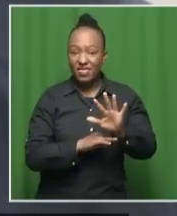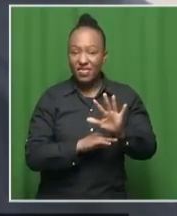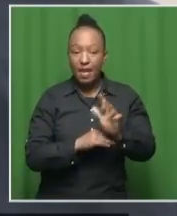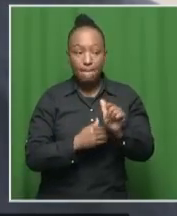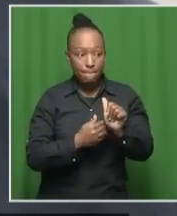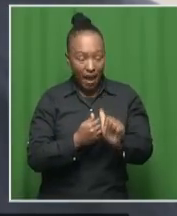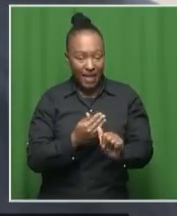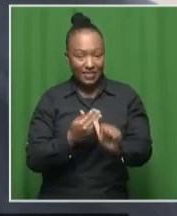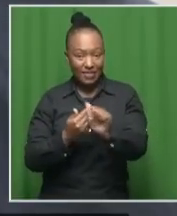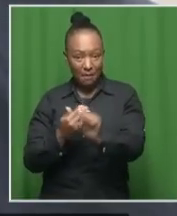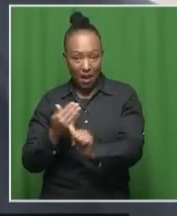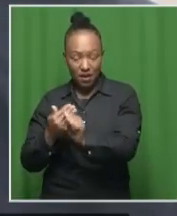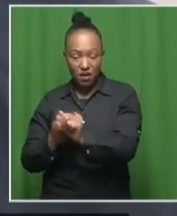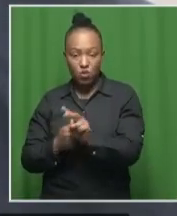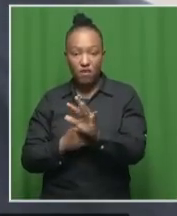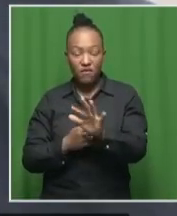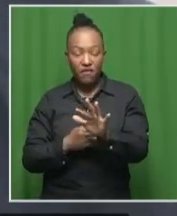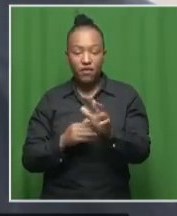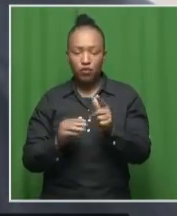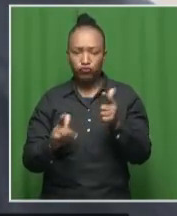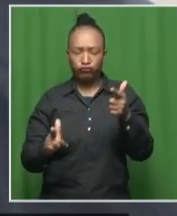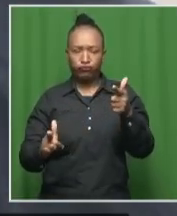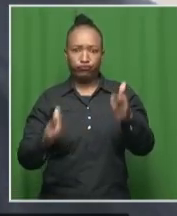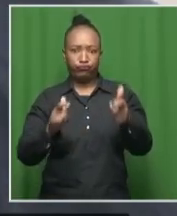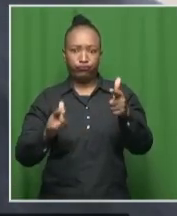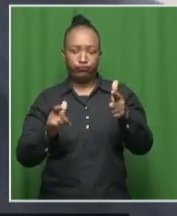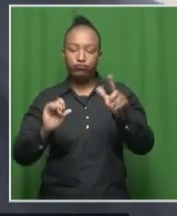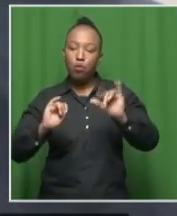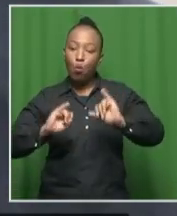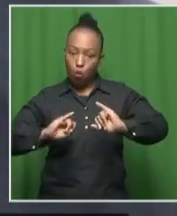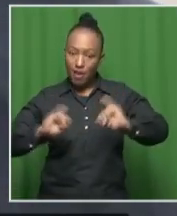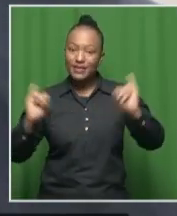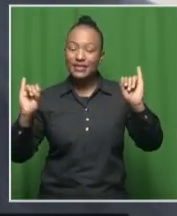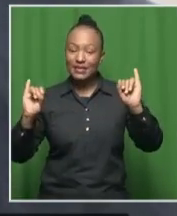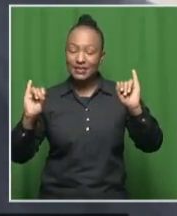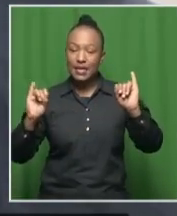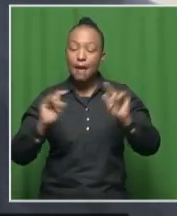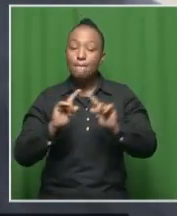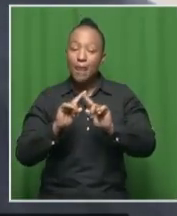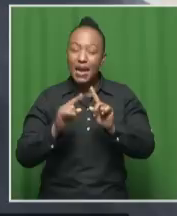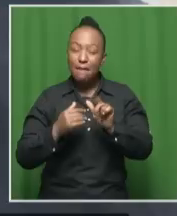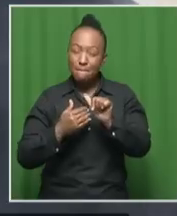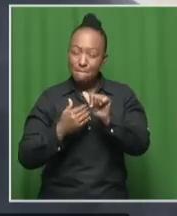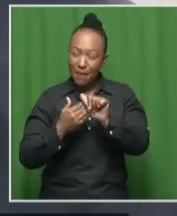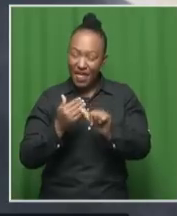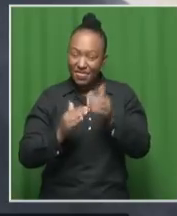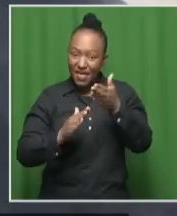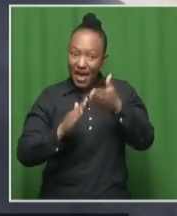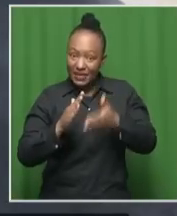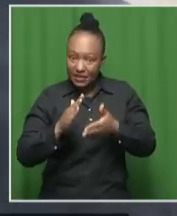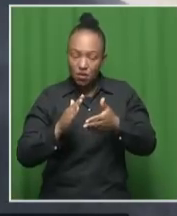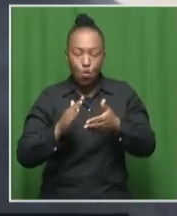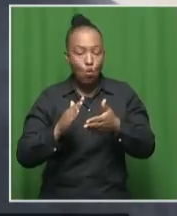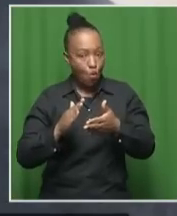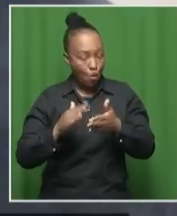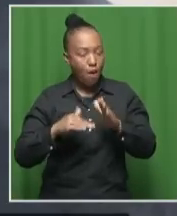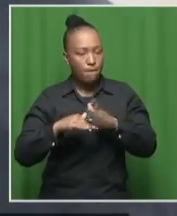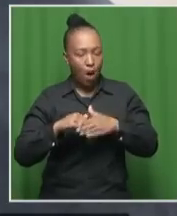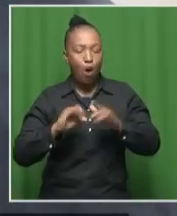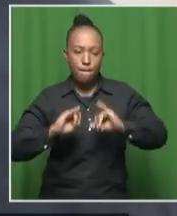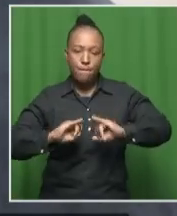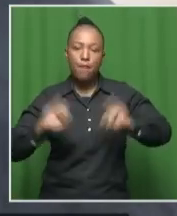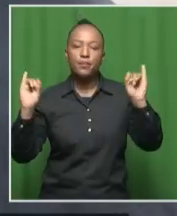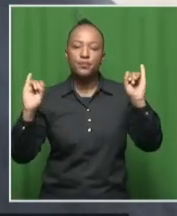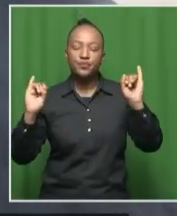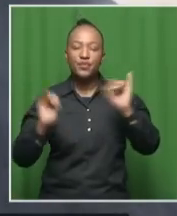every month the shooting gets worse. They're shooting during the month but coming month end it gets worse. That is why